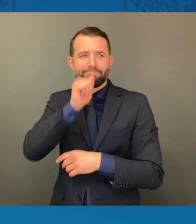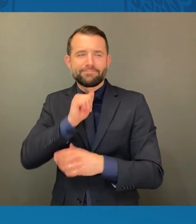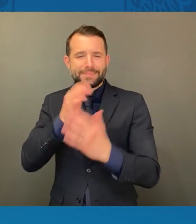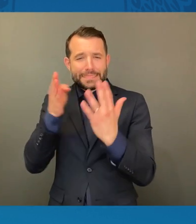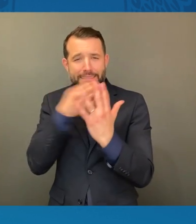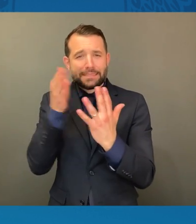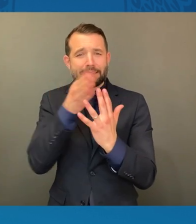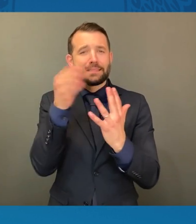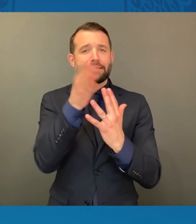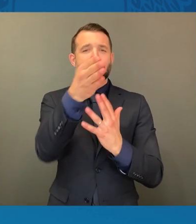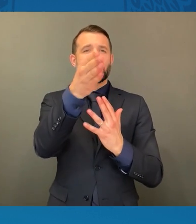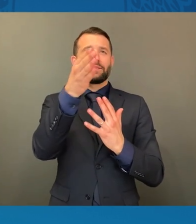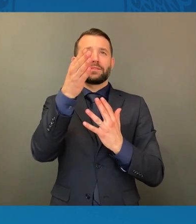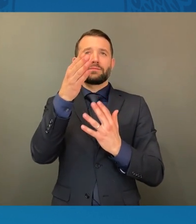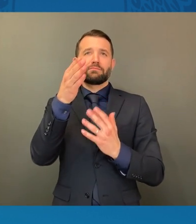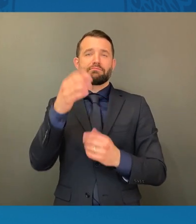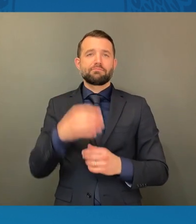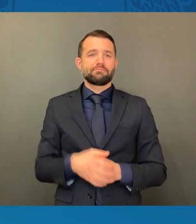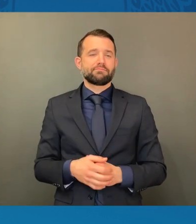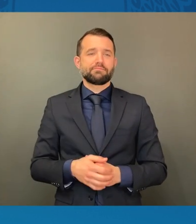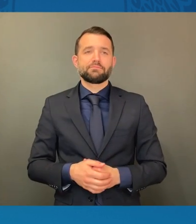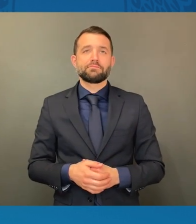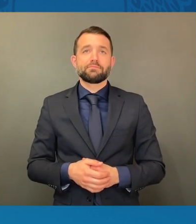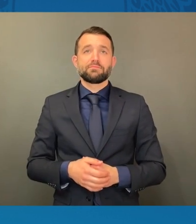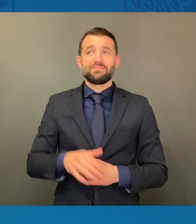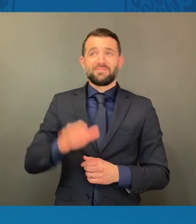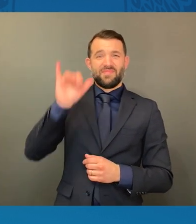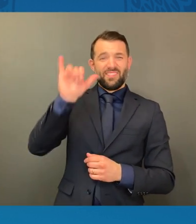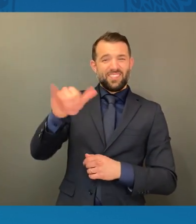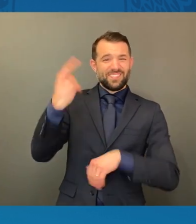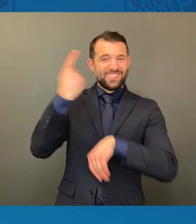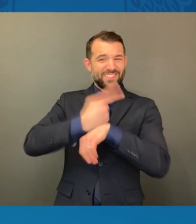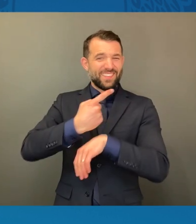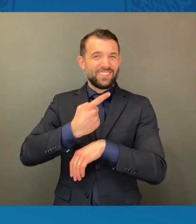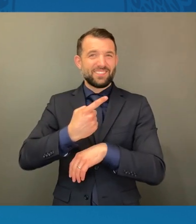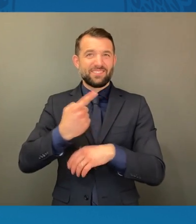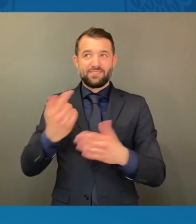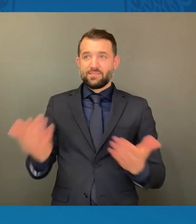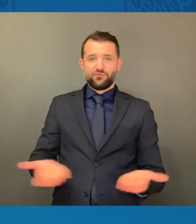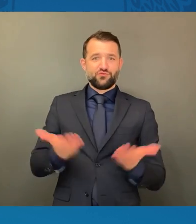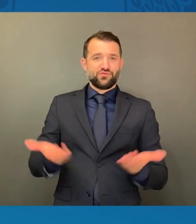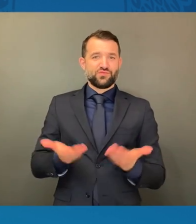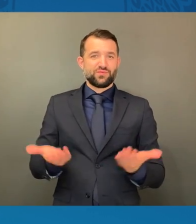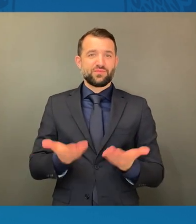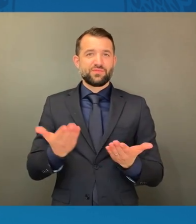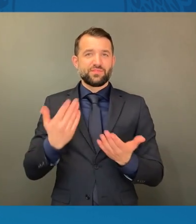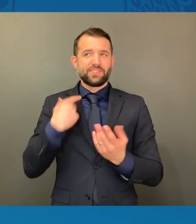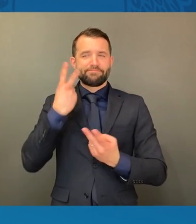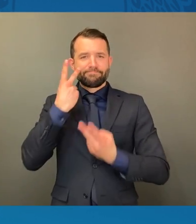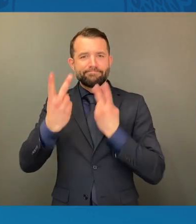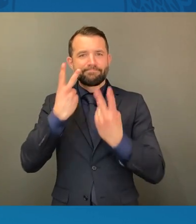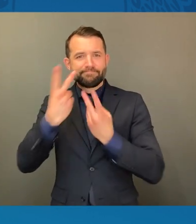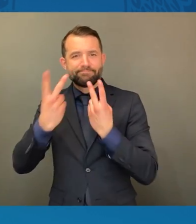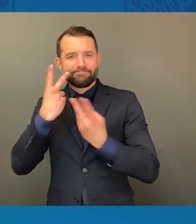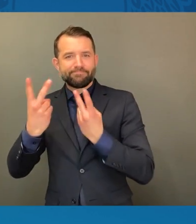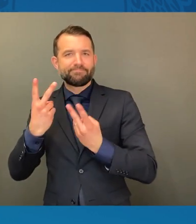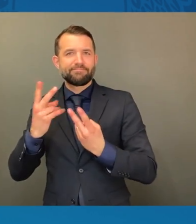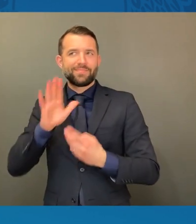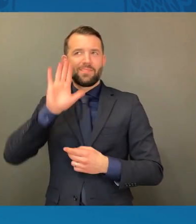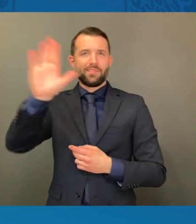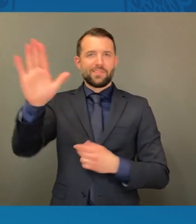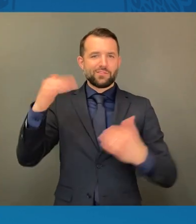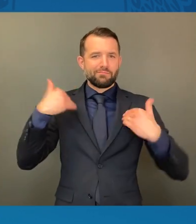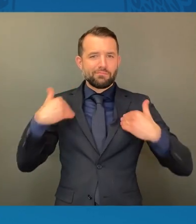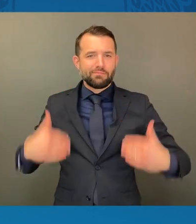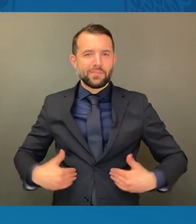stood here that day, you could see the body that carried him across this bridge